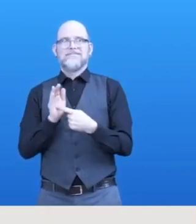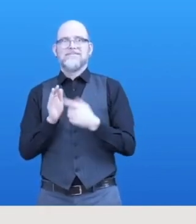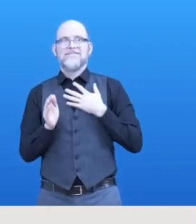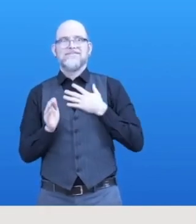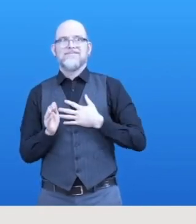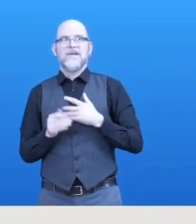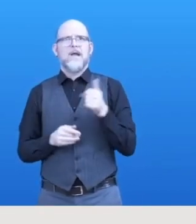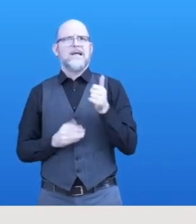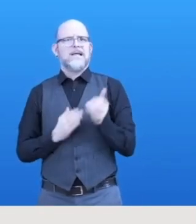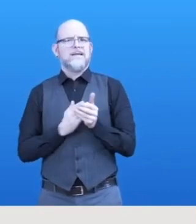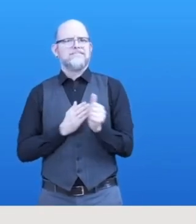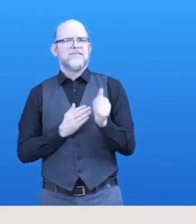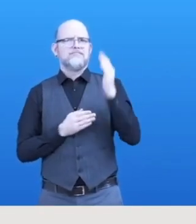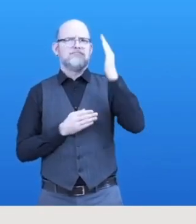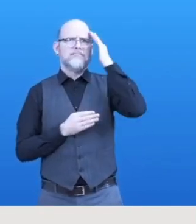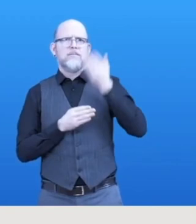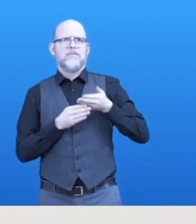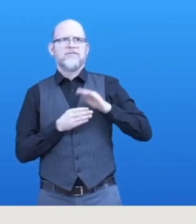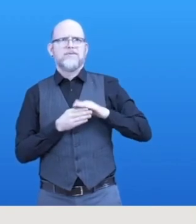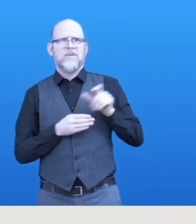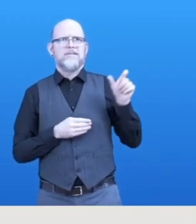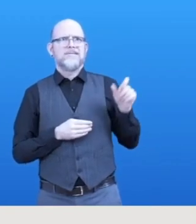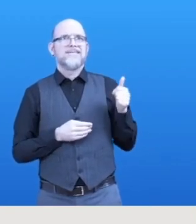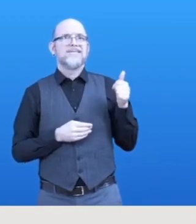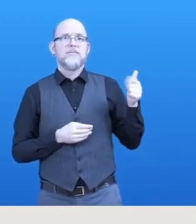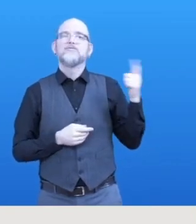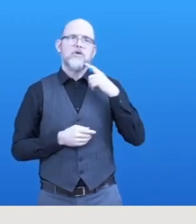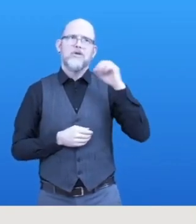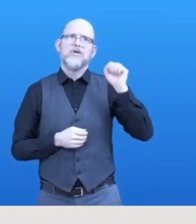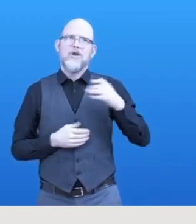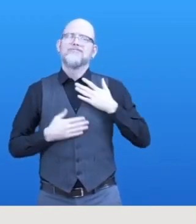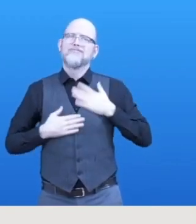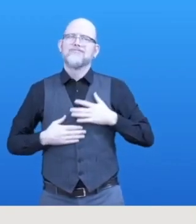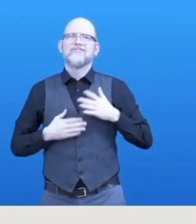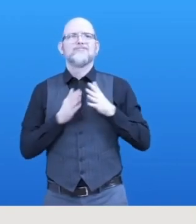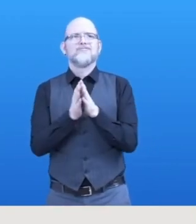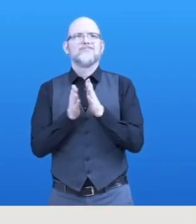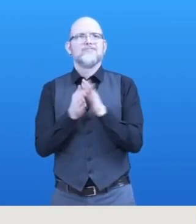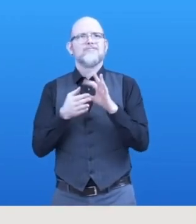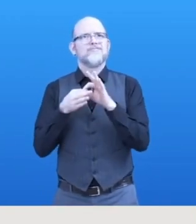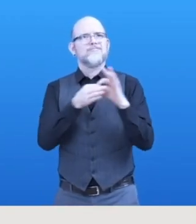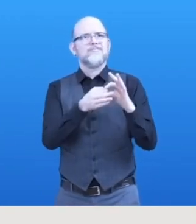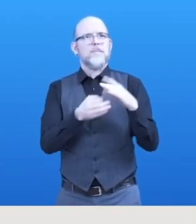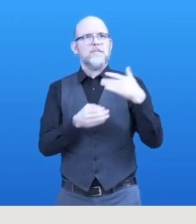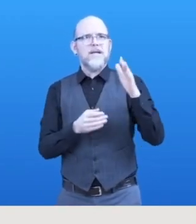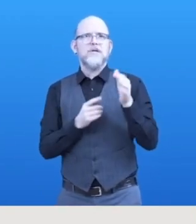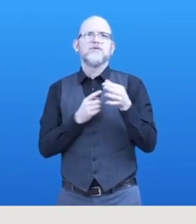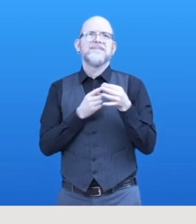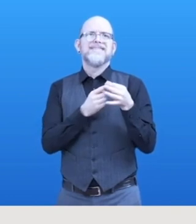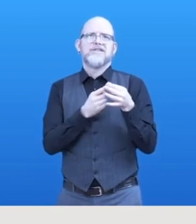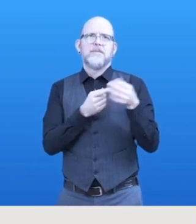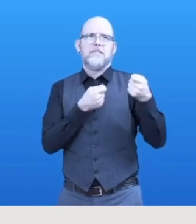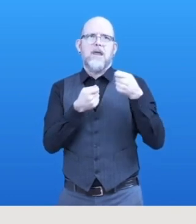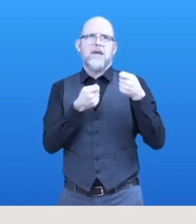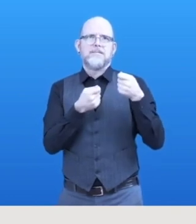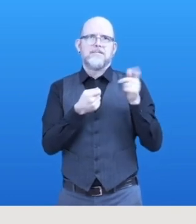tell us a little bit more about this special market. Therefore, I would like to